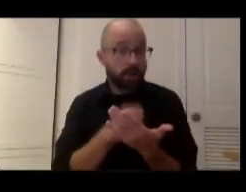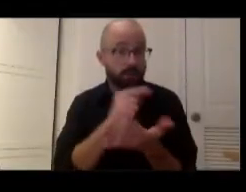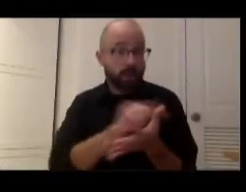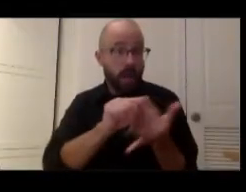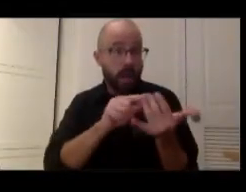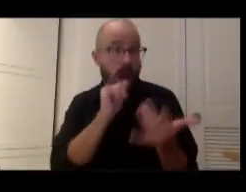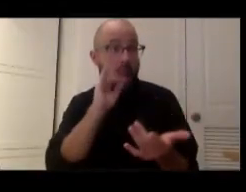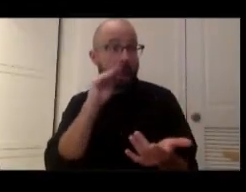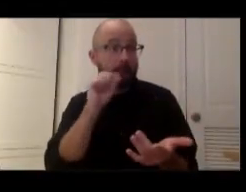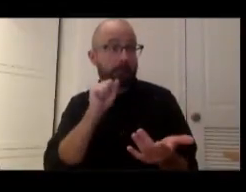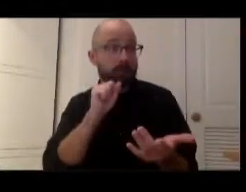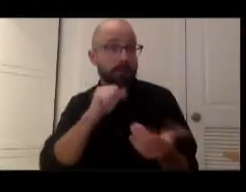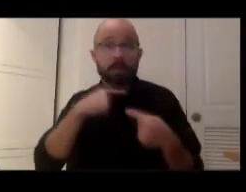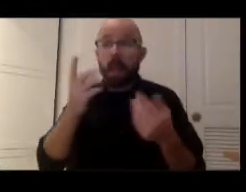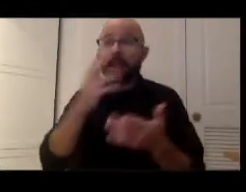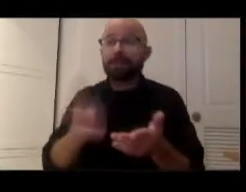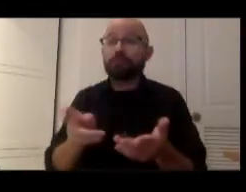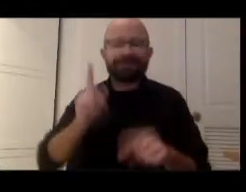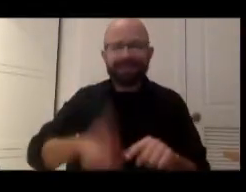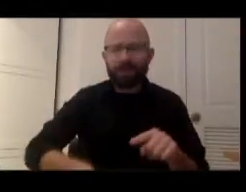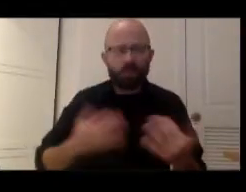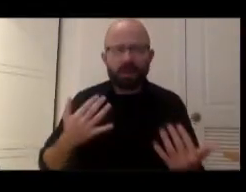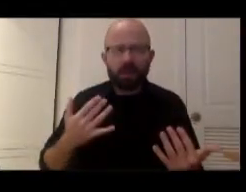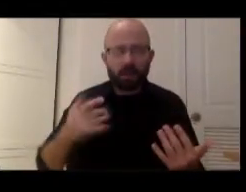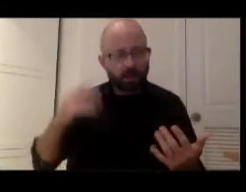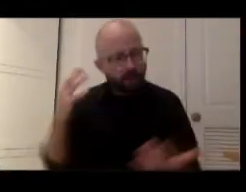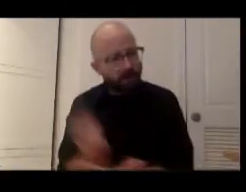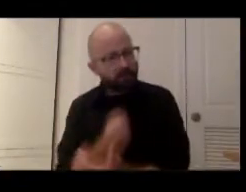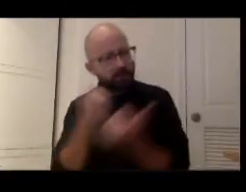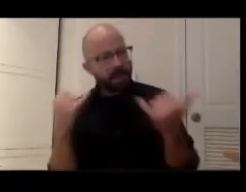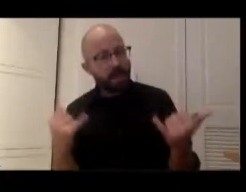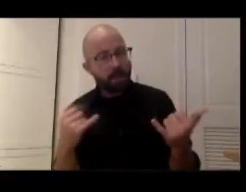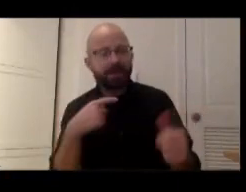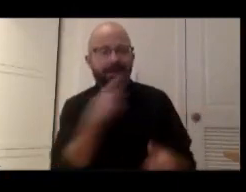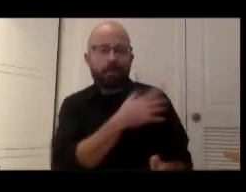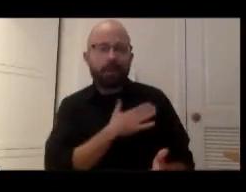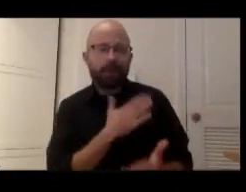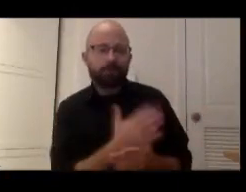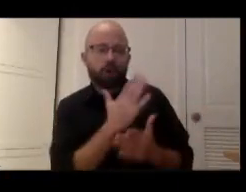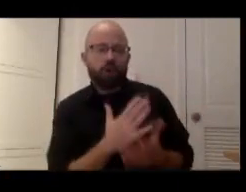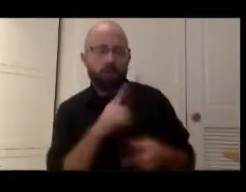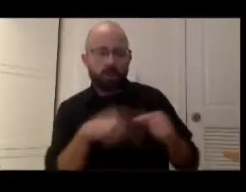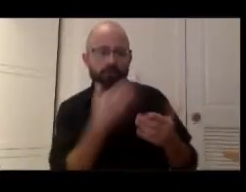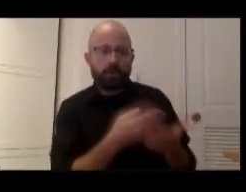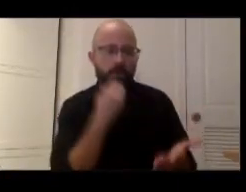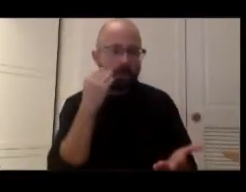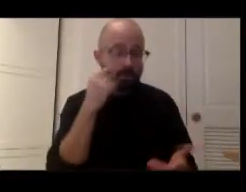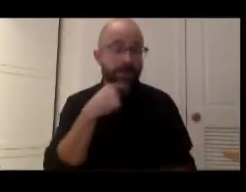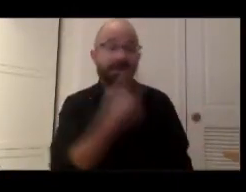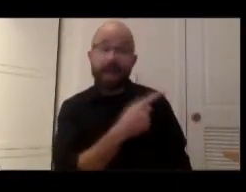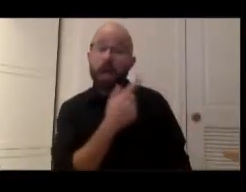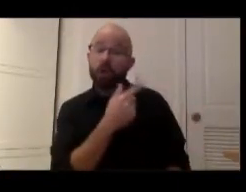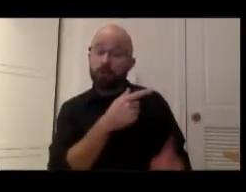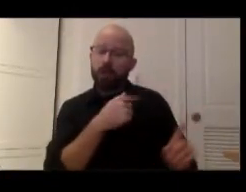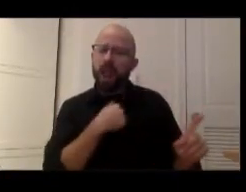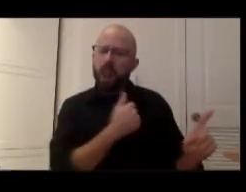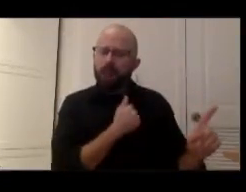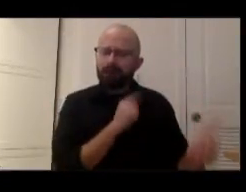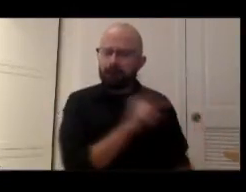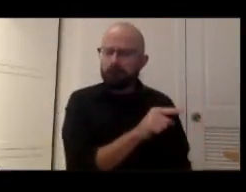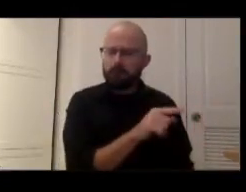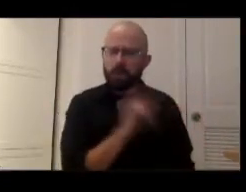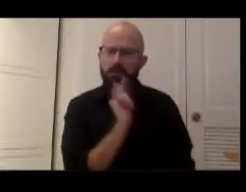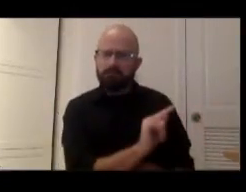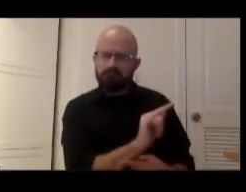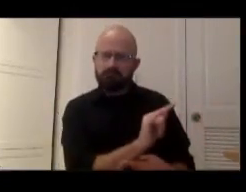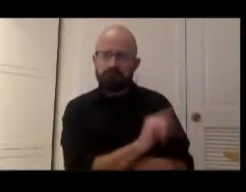now and just like when I tell my partner when I come home um and I tell her that I love her I tell her I love her